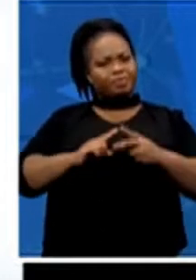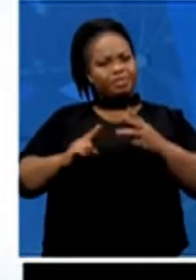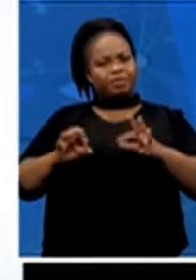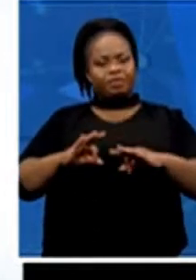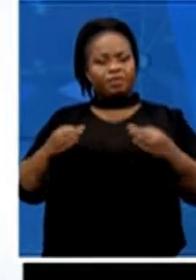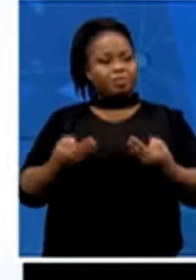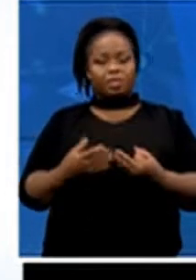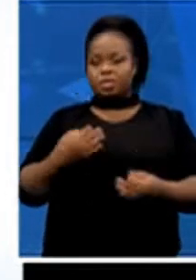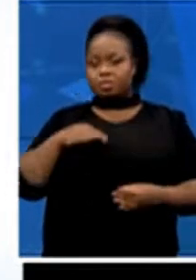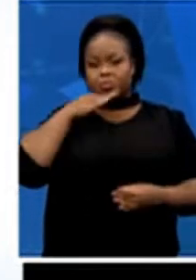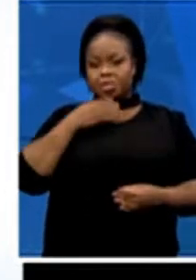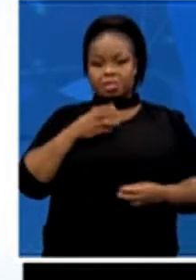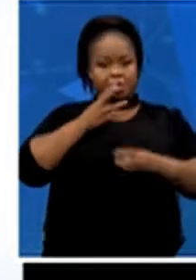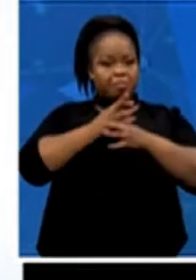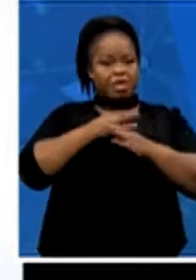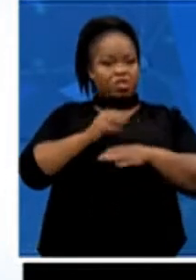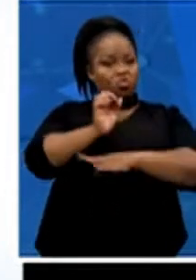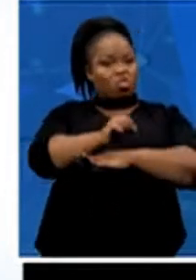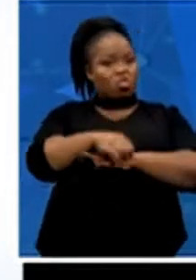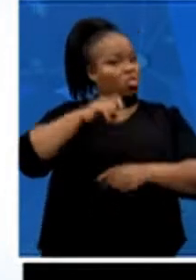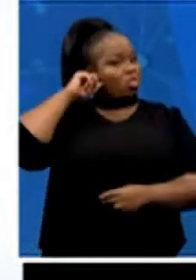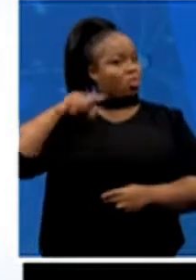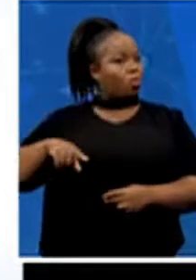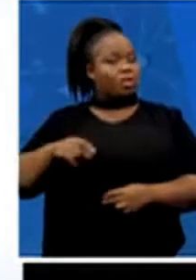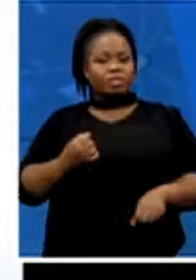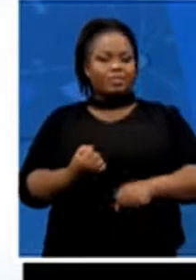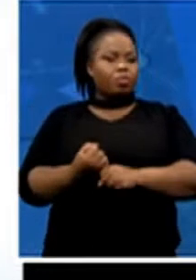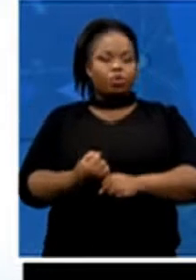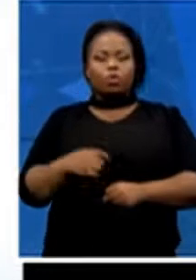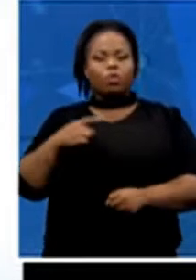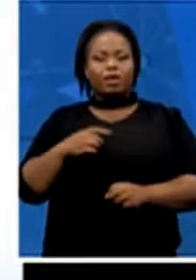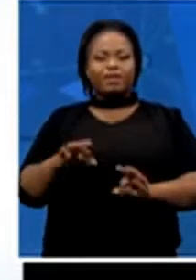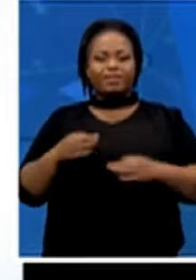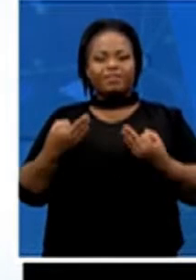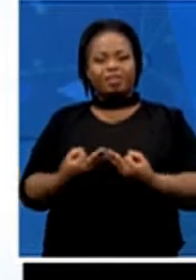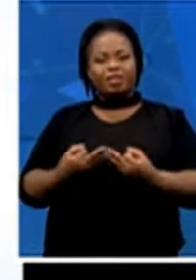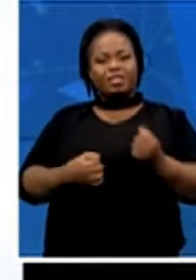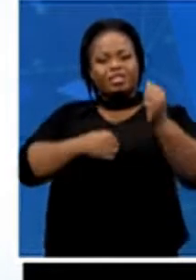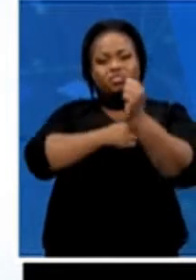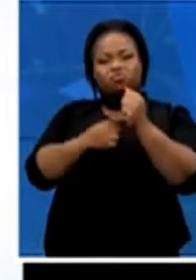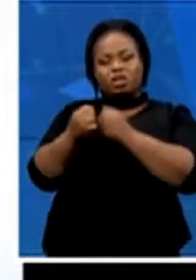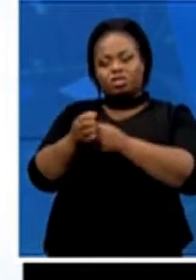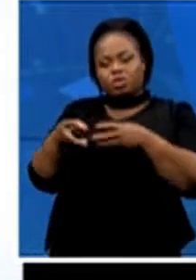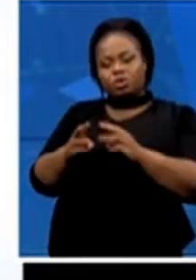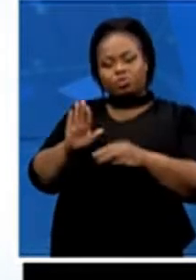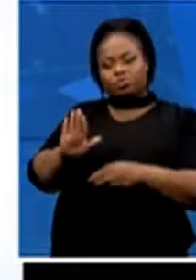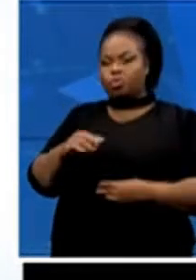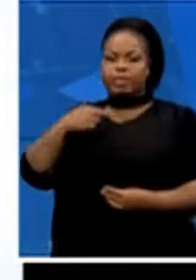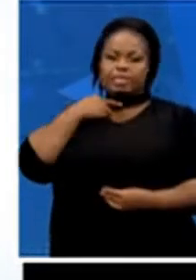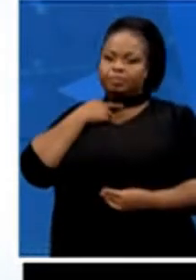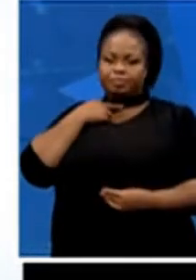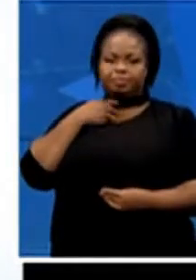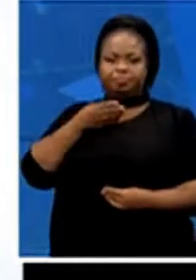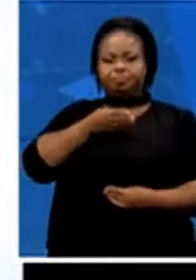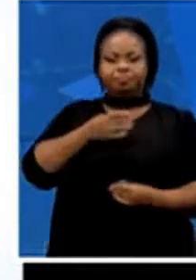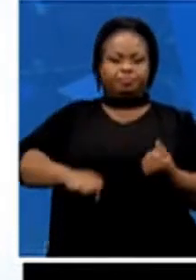It was that often their different family structures affected the ability to support and introduce their sons to